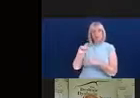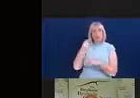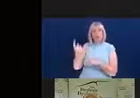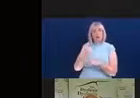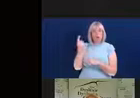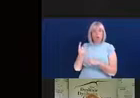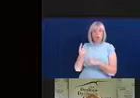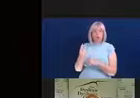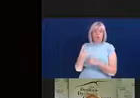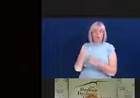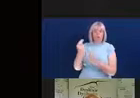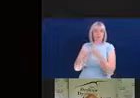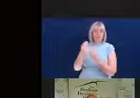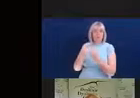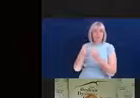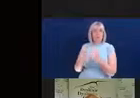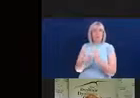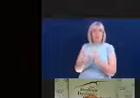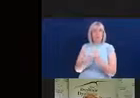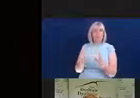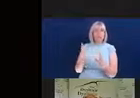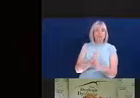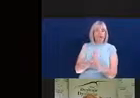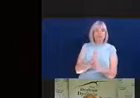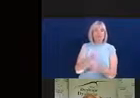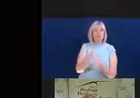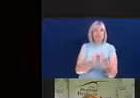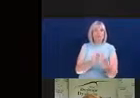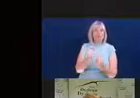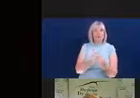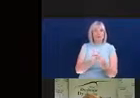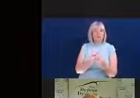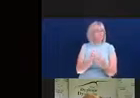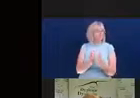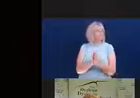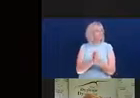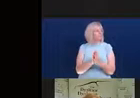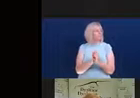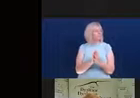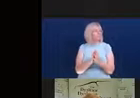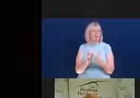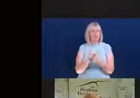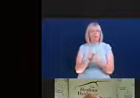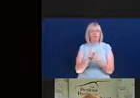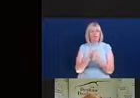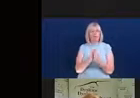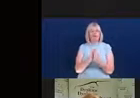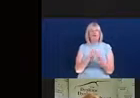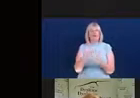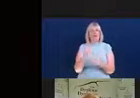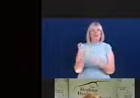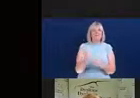private needs assessors if you don't want to go through that process, such as succeeding with dyslexia.